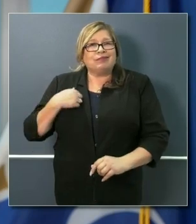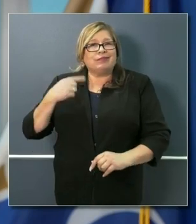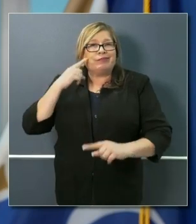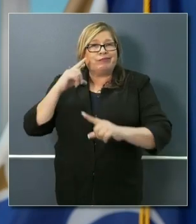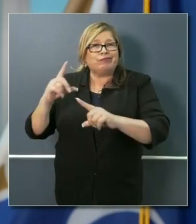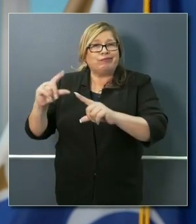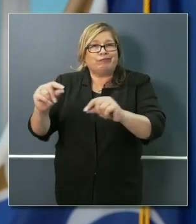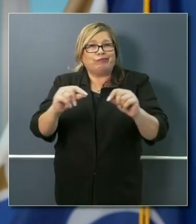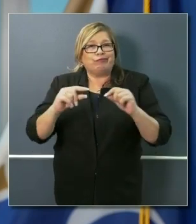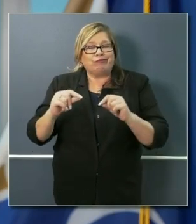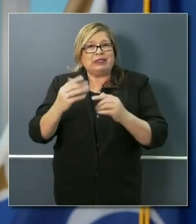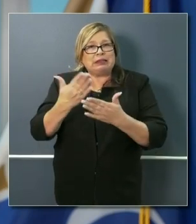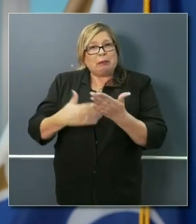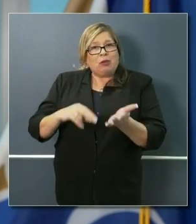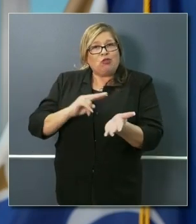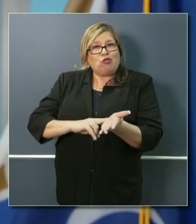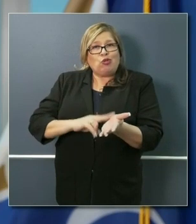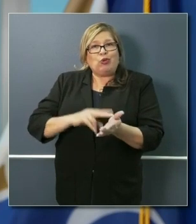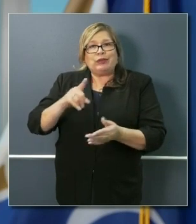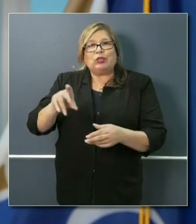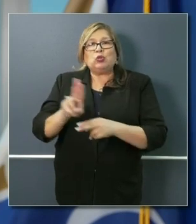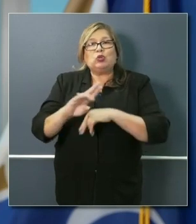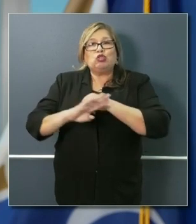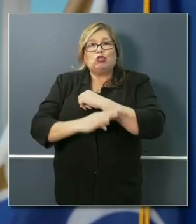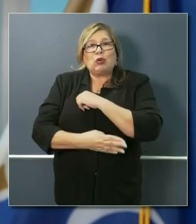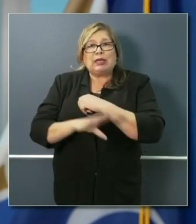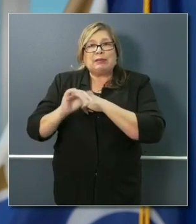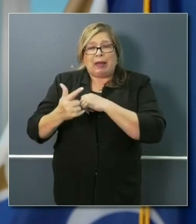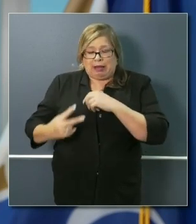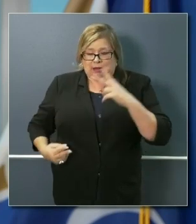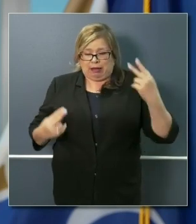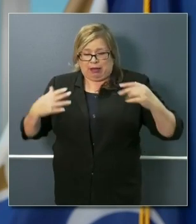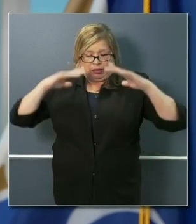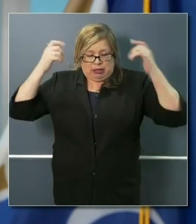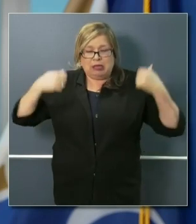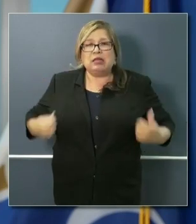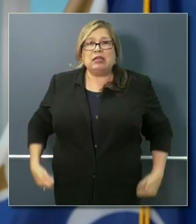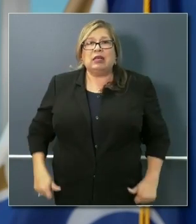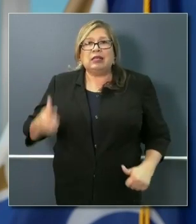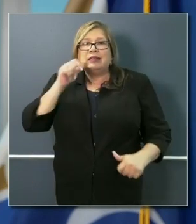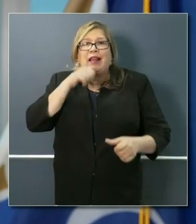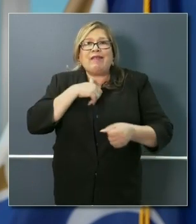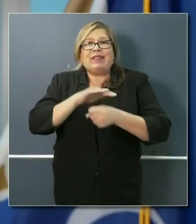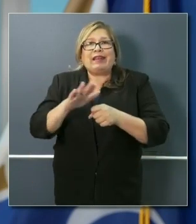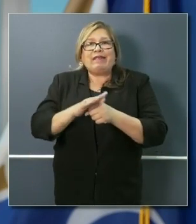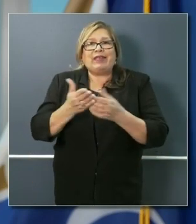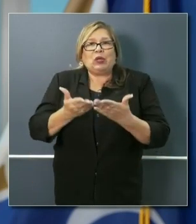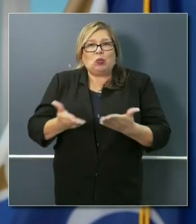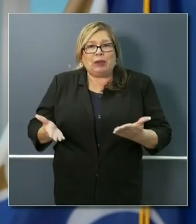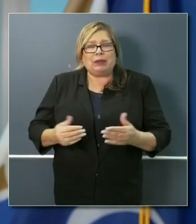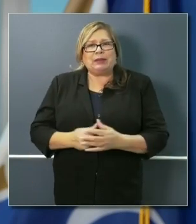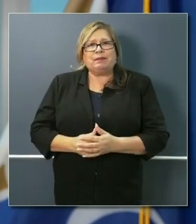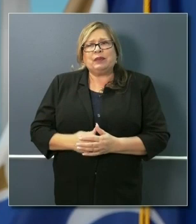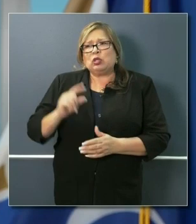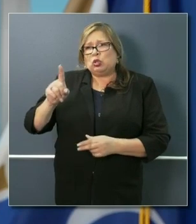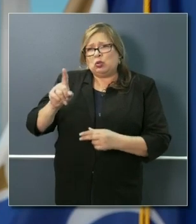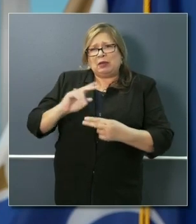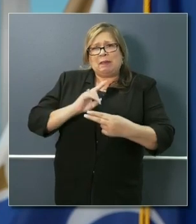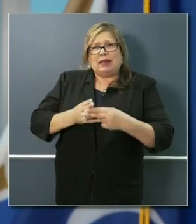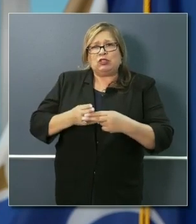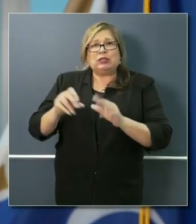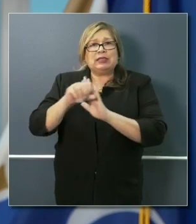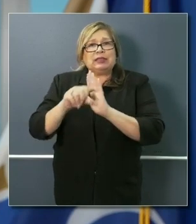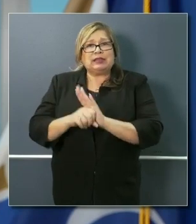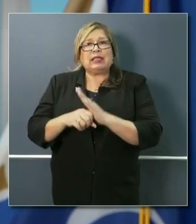and taking other kind of extreme measures because they don't have equipment. You've mentioned the state has made a deal to obtain